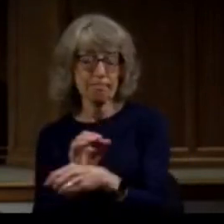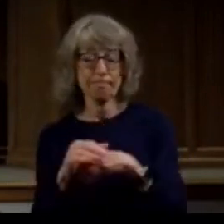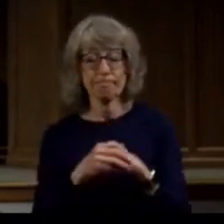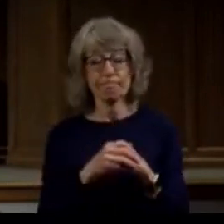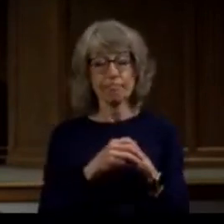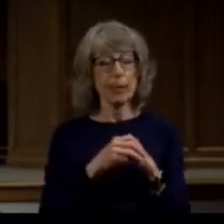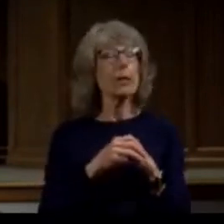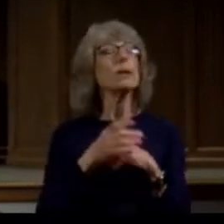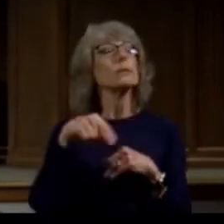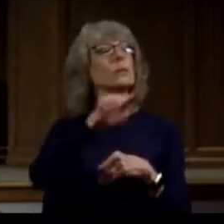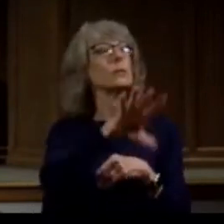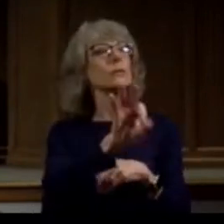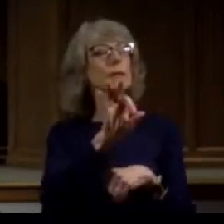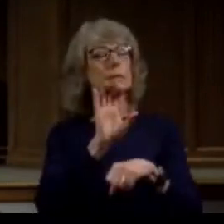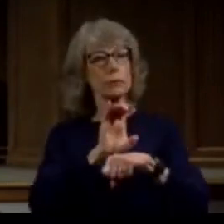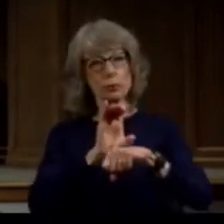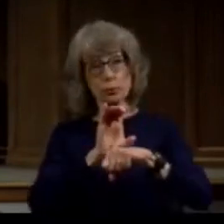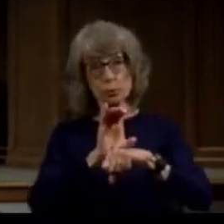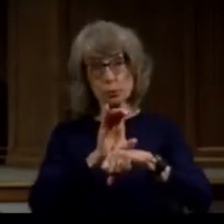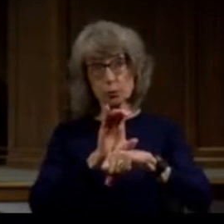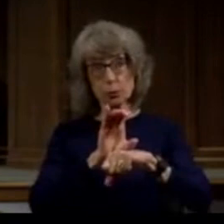not only is that not wrong